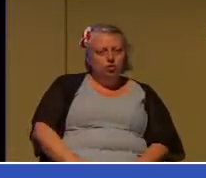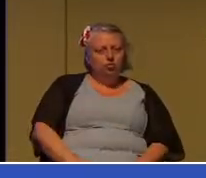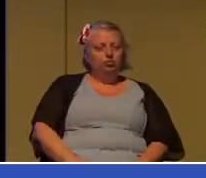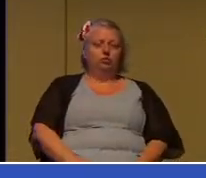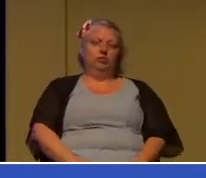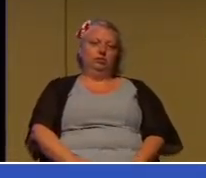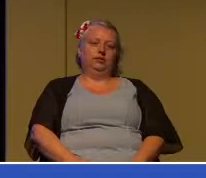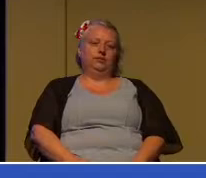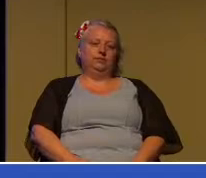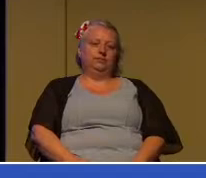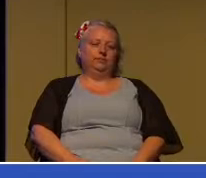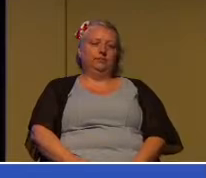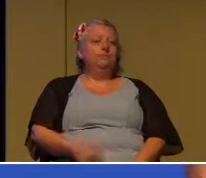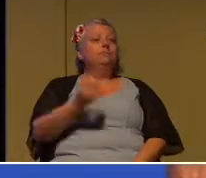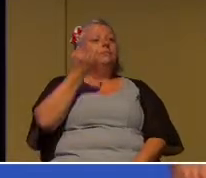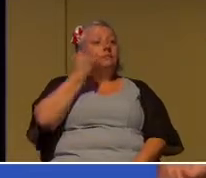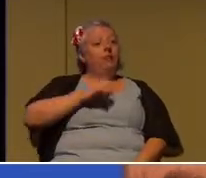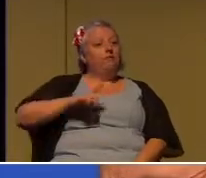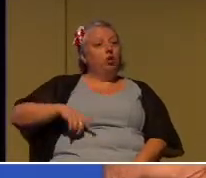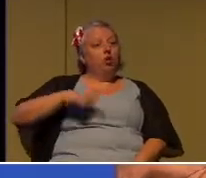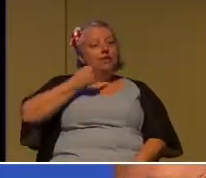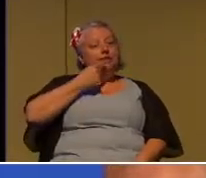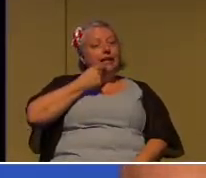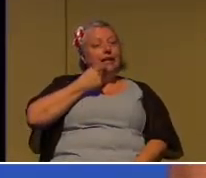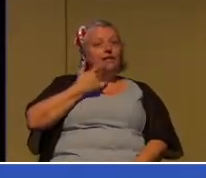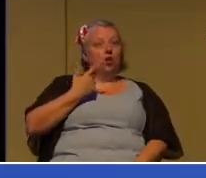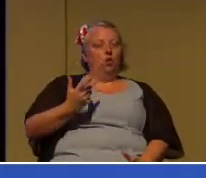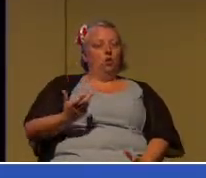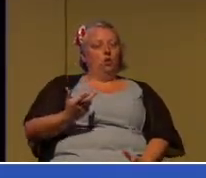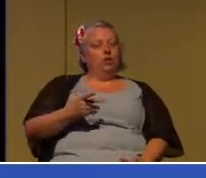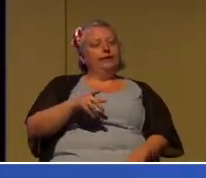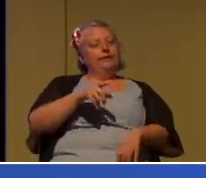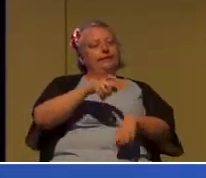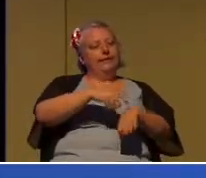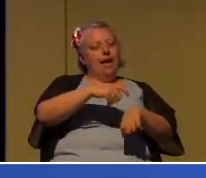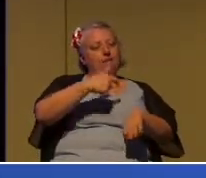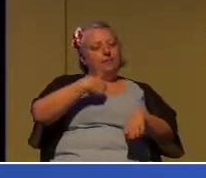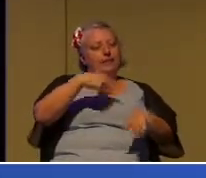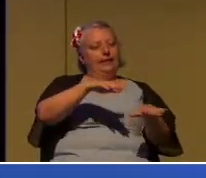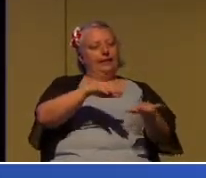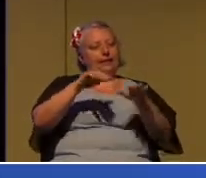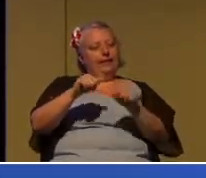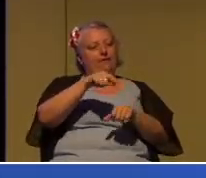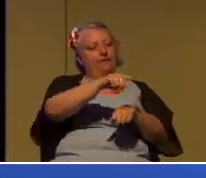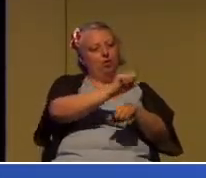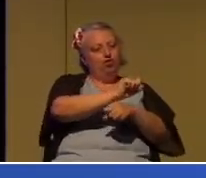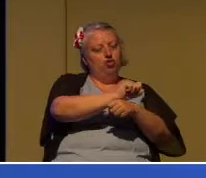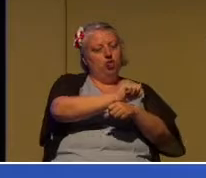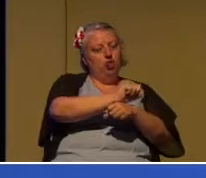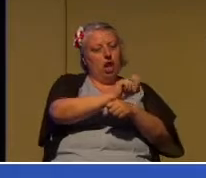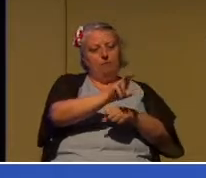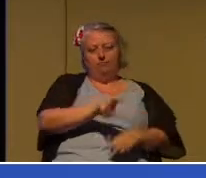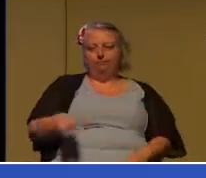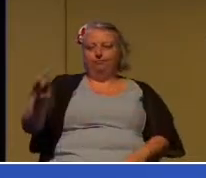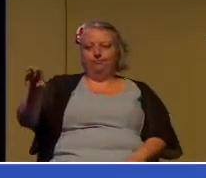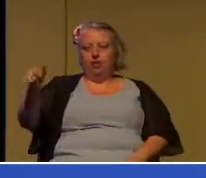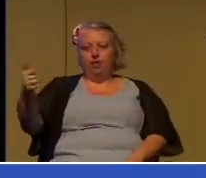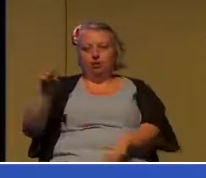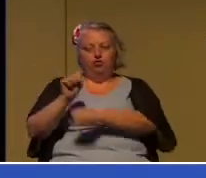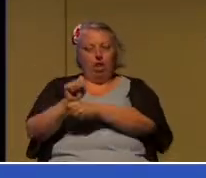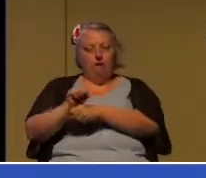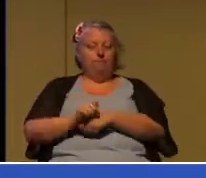And if the person says, it's time for me to move on from this job to another job or from this relationship to another relationship